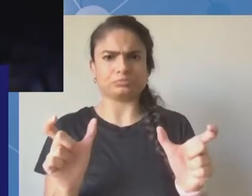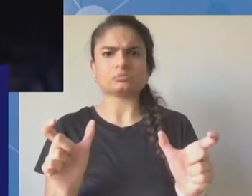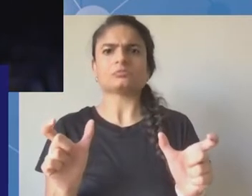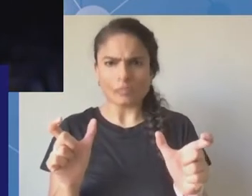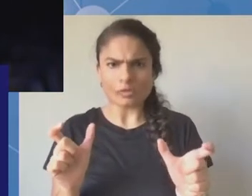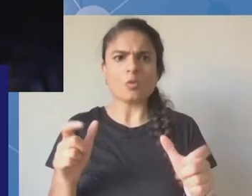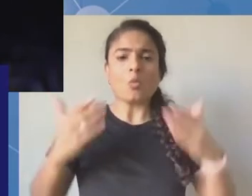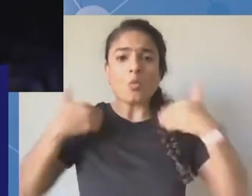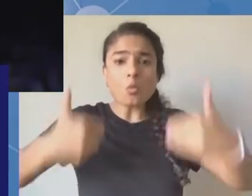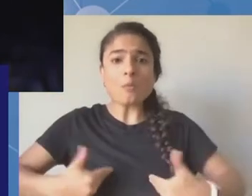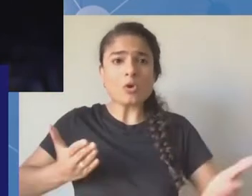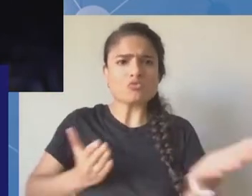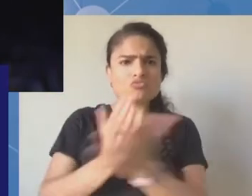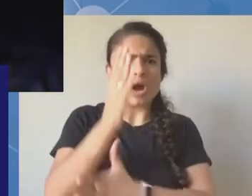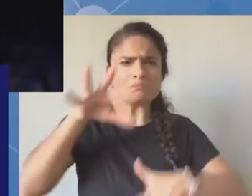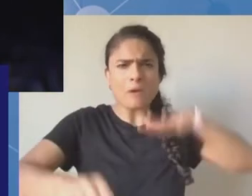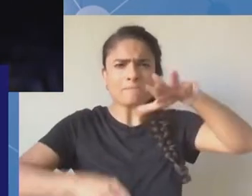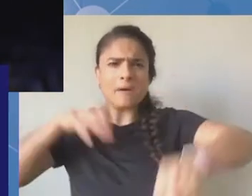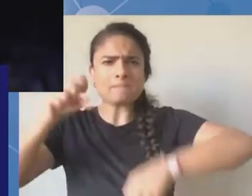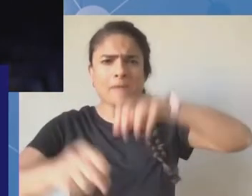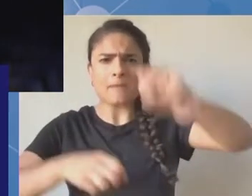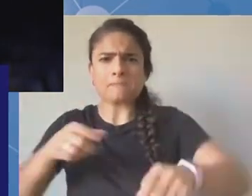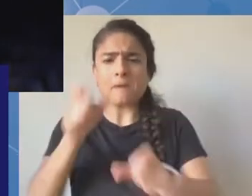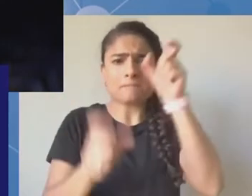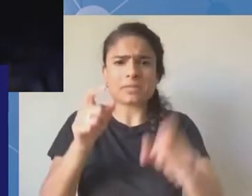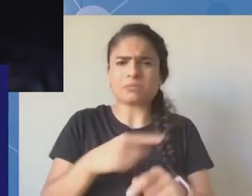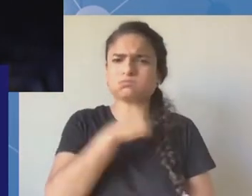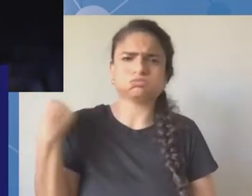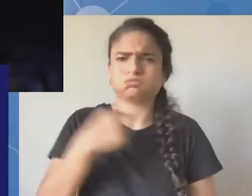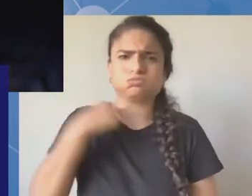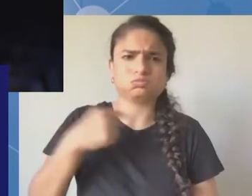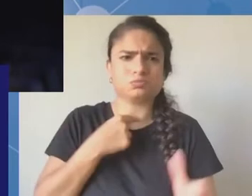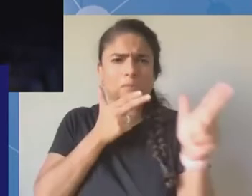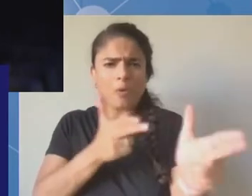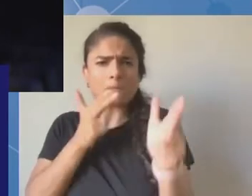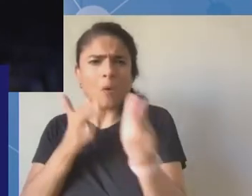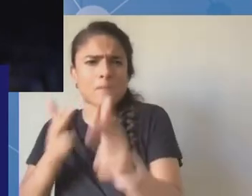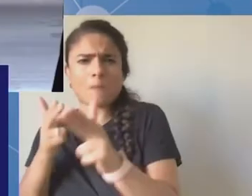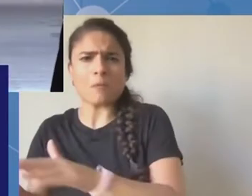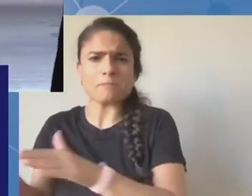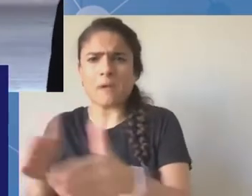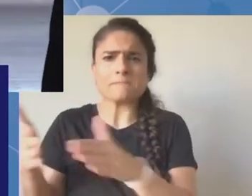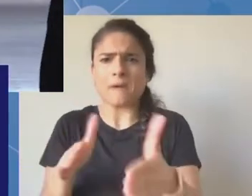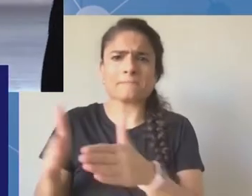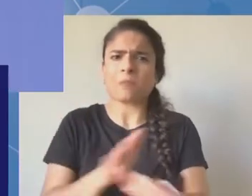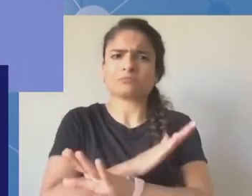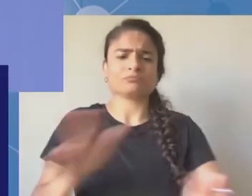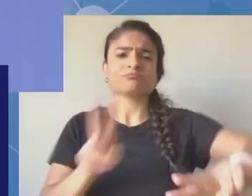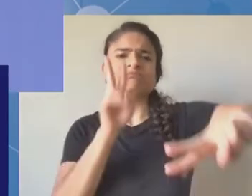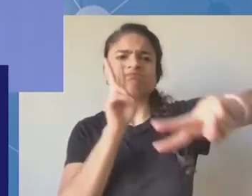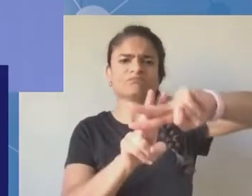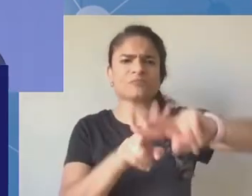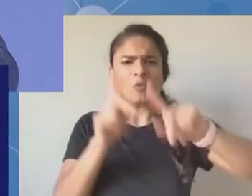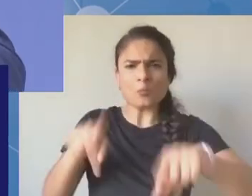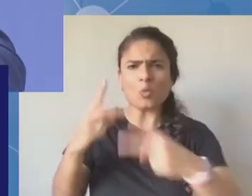not exclusively happening in Sudan. Countries like Ethiopia, Togu... Okay. Right. Thank you very much. I would